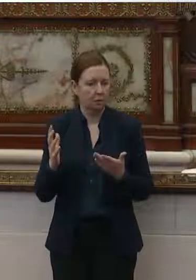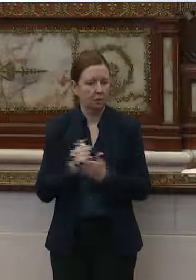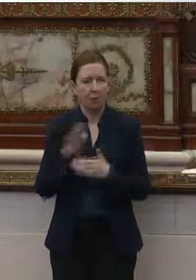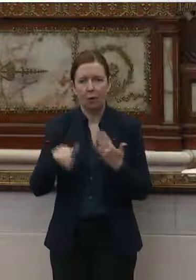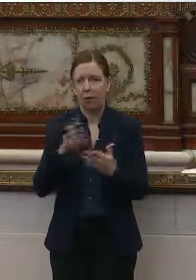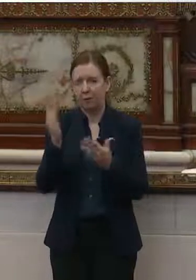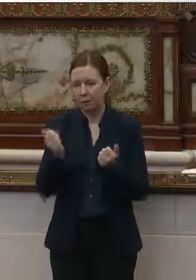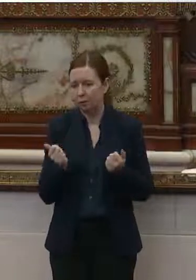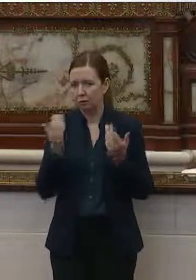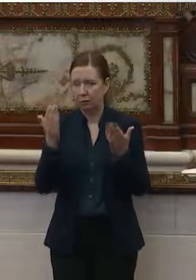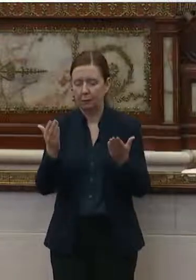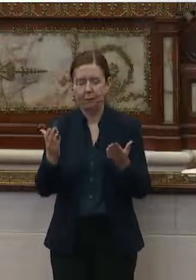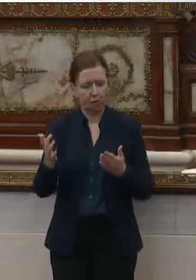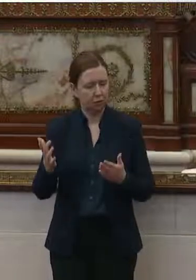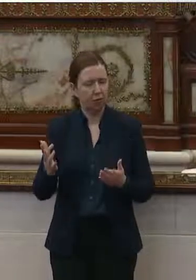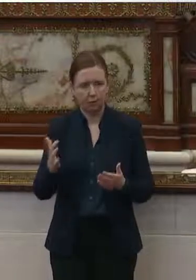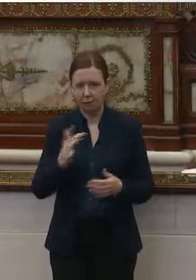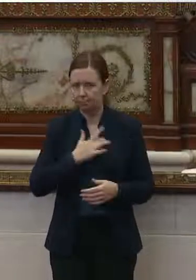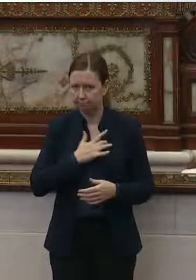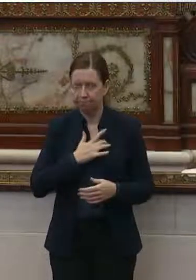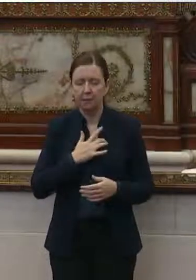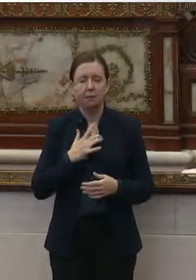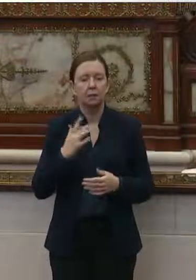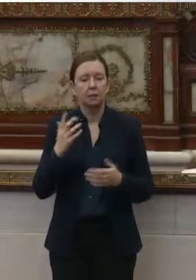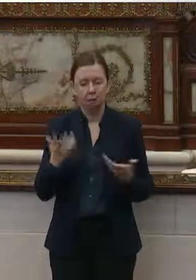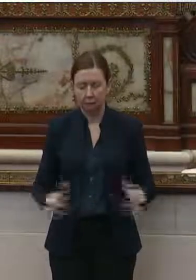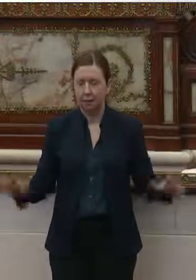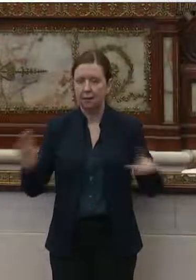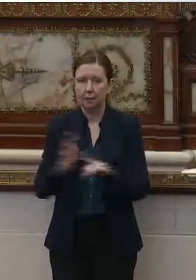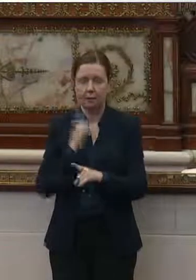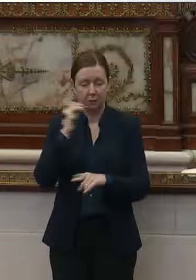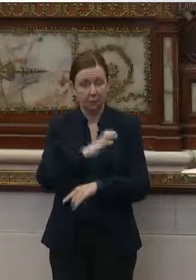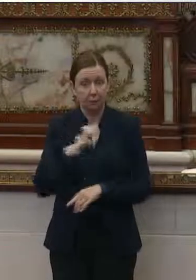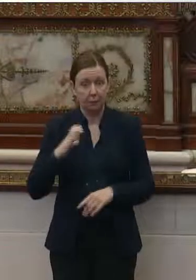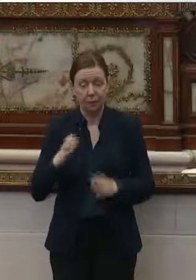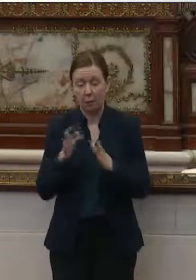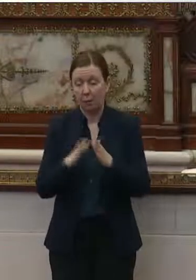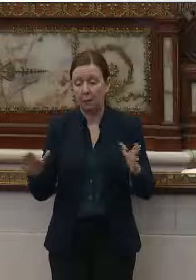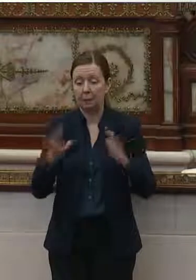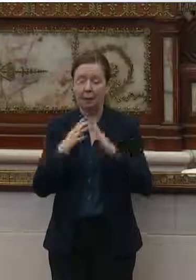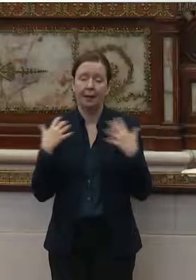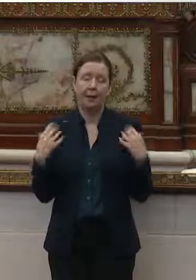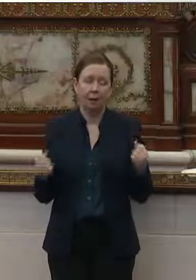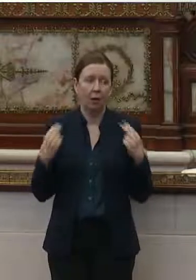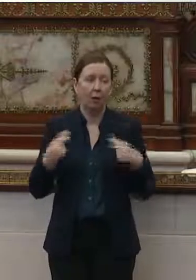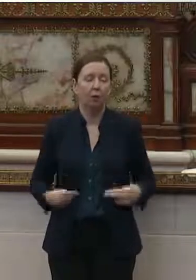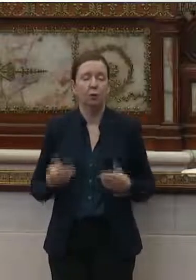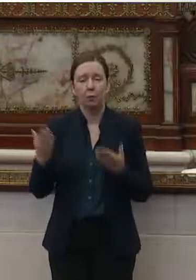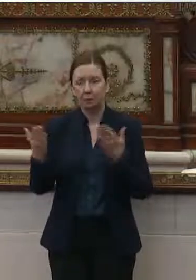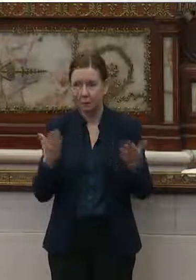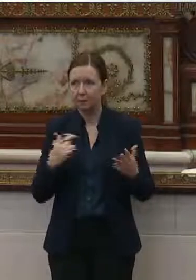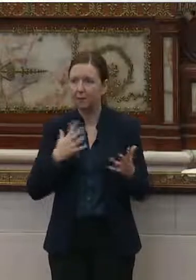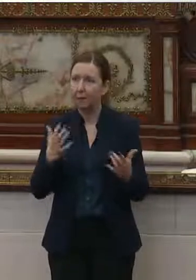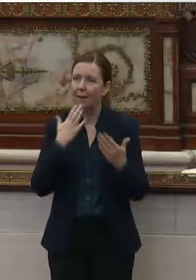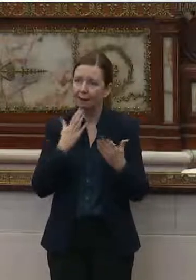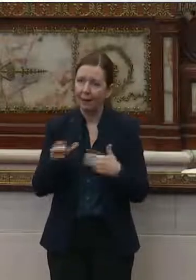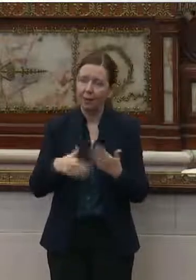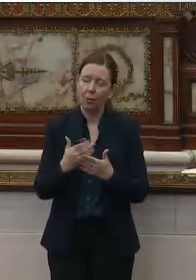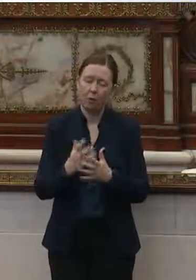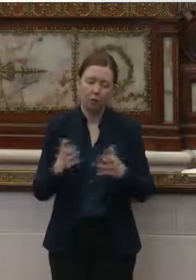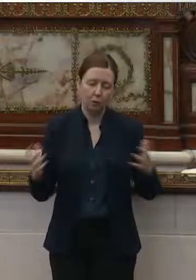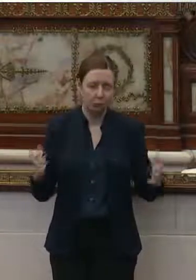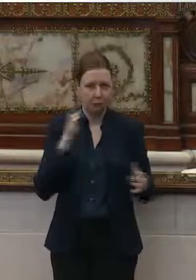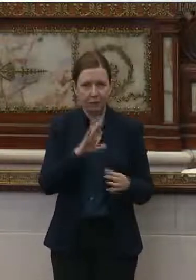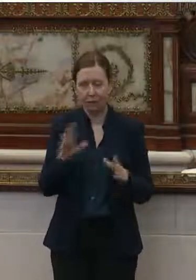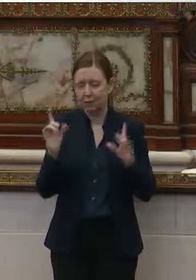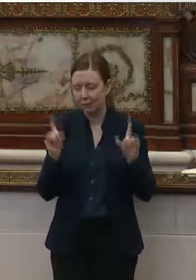all of your recommendations to heart. This concludes the business before the Committee on Public Health and Human Services. I want to thank you all very much